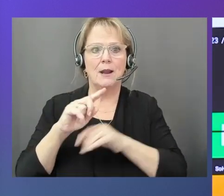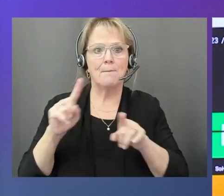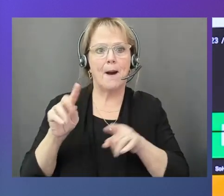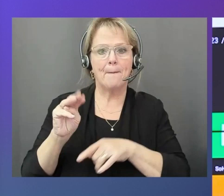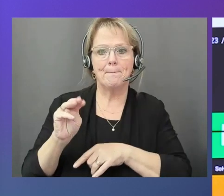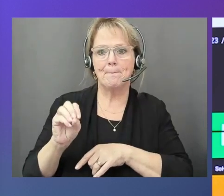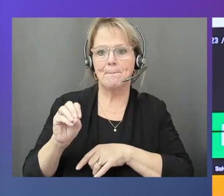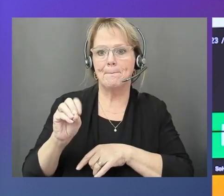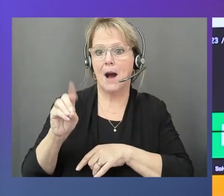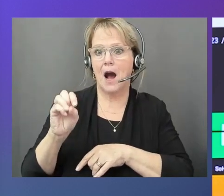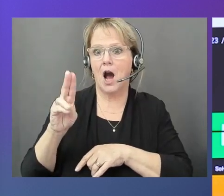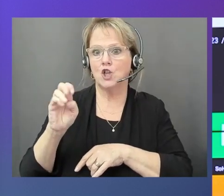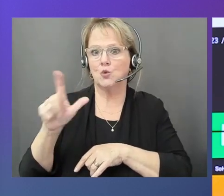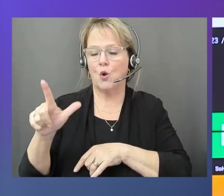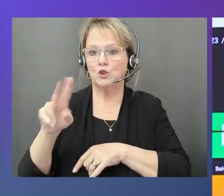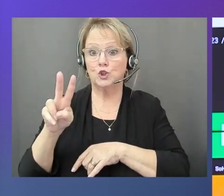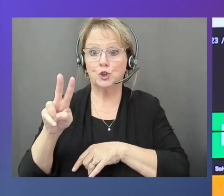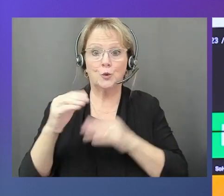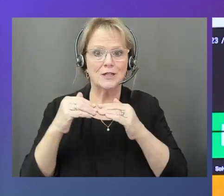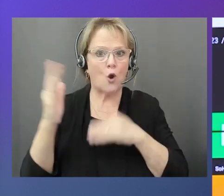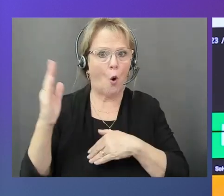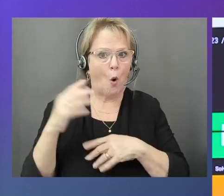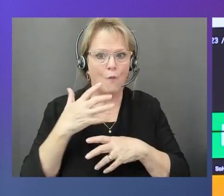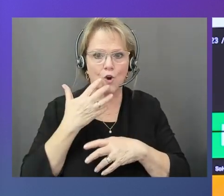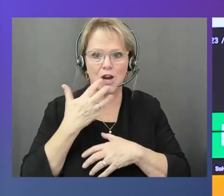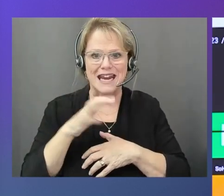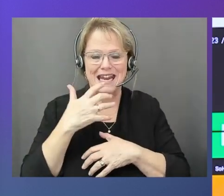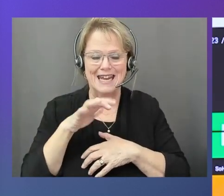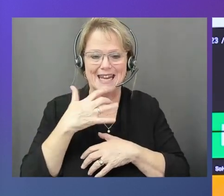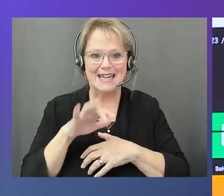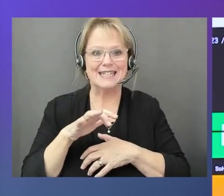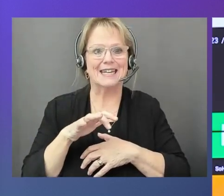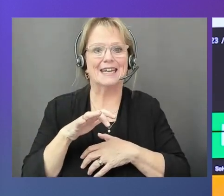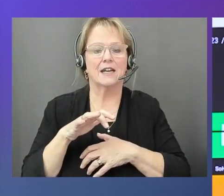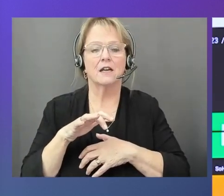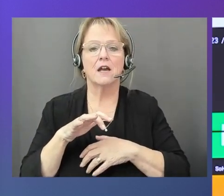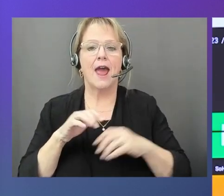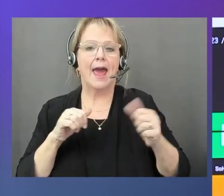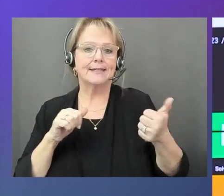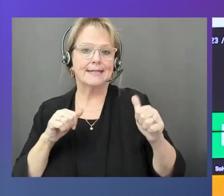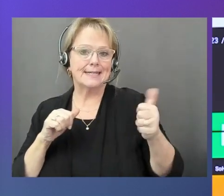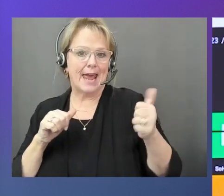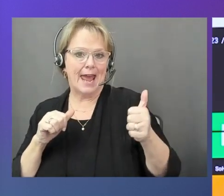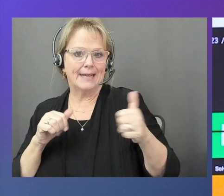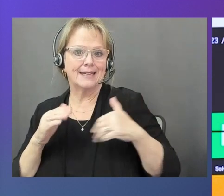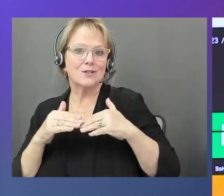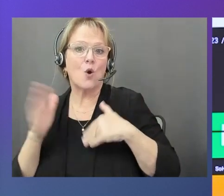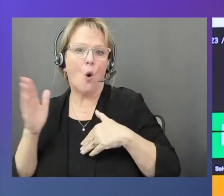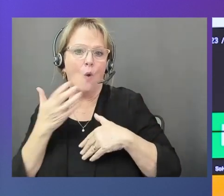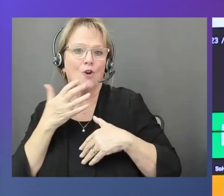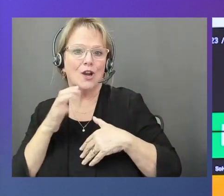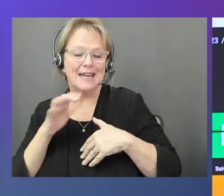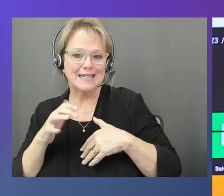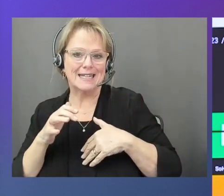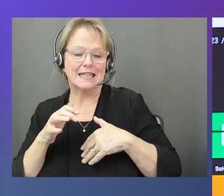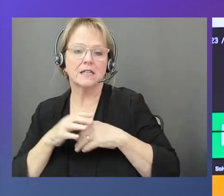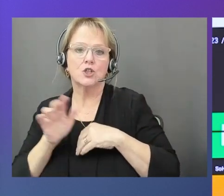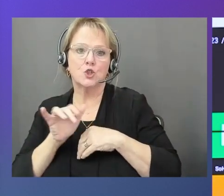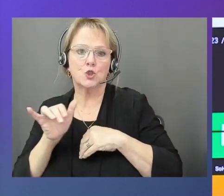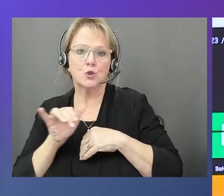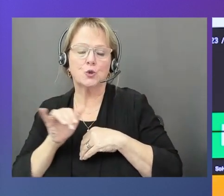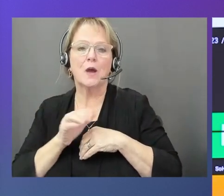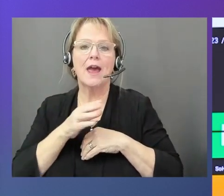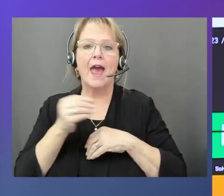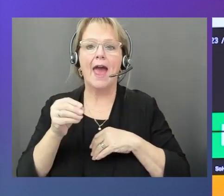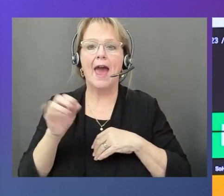overheating. The module 10 is overheating and overvoltage. And also